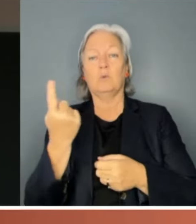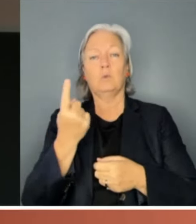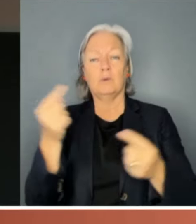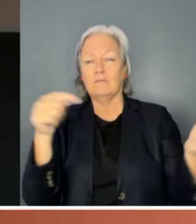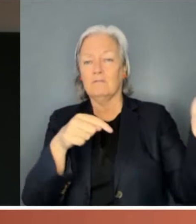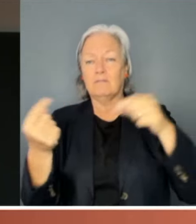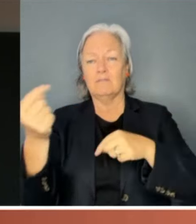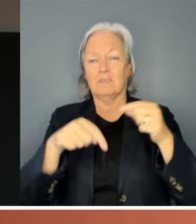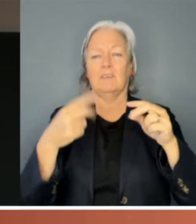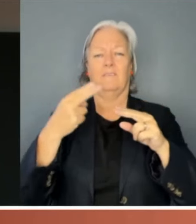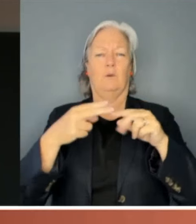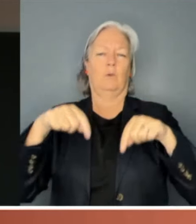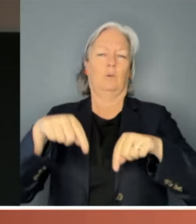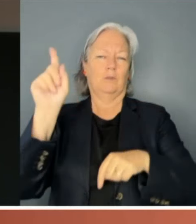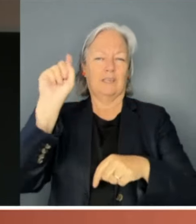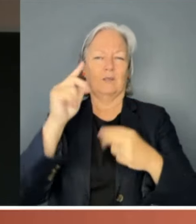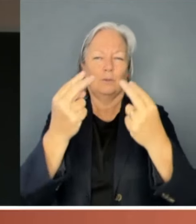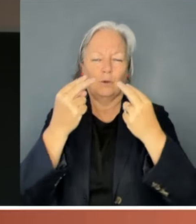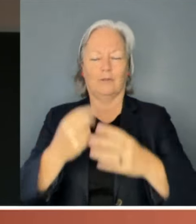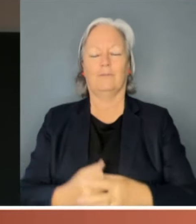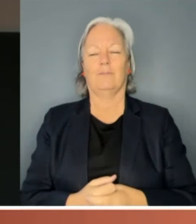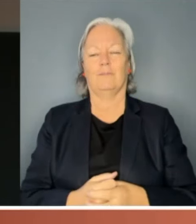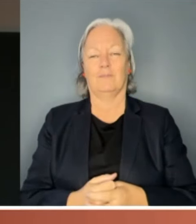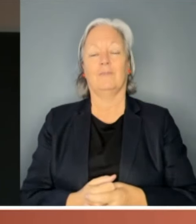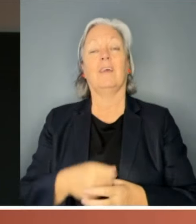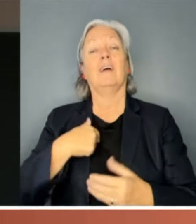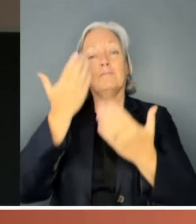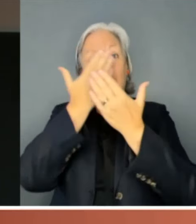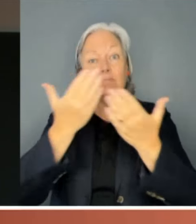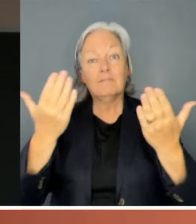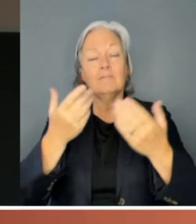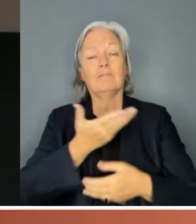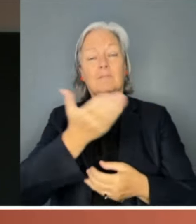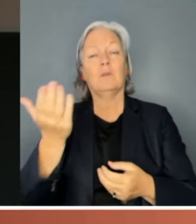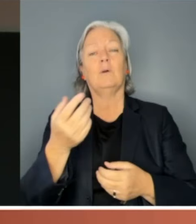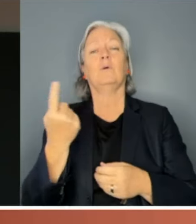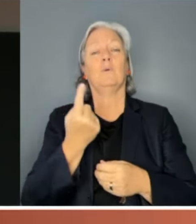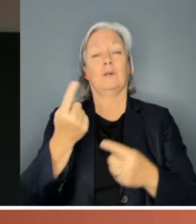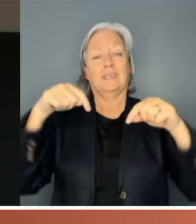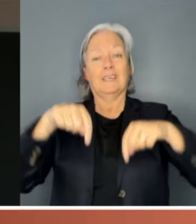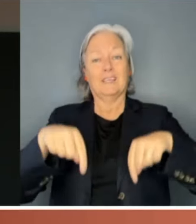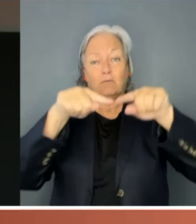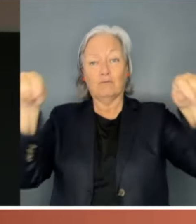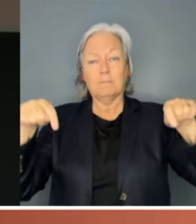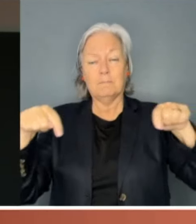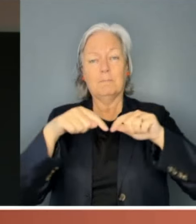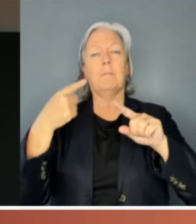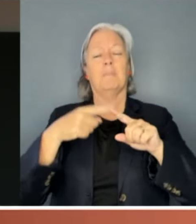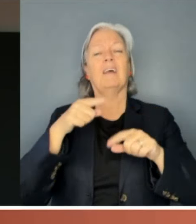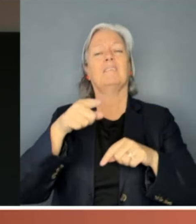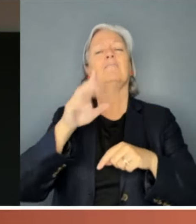audience today. Also acknowledge those of us who are joining us in the room and those participating in the lecture online.